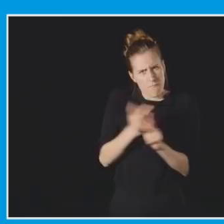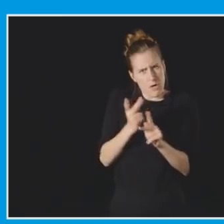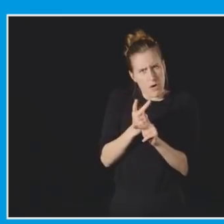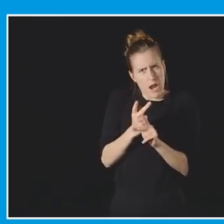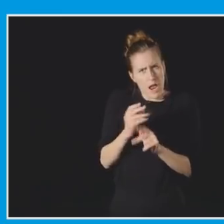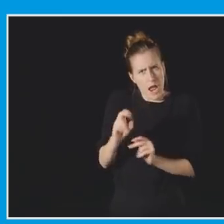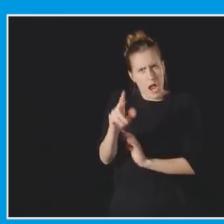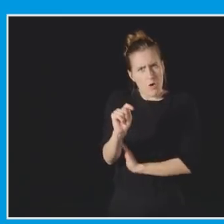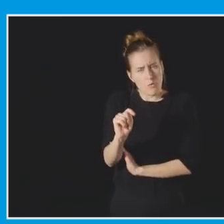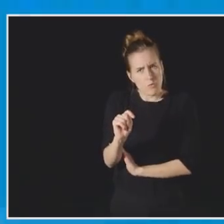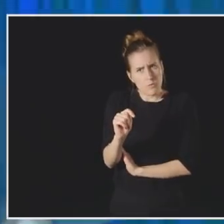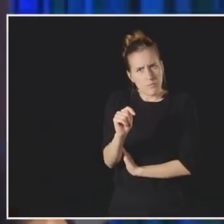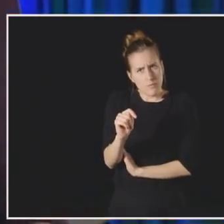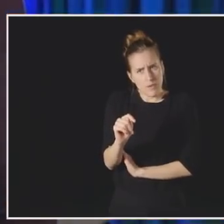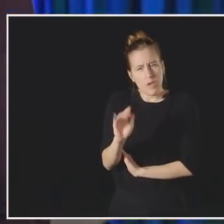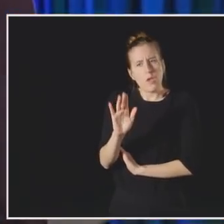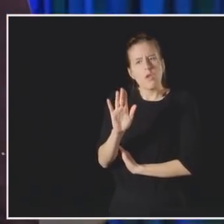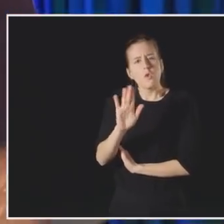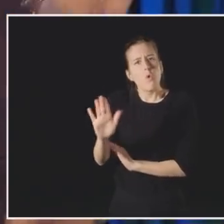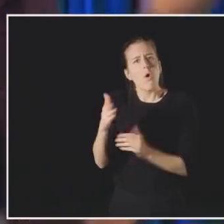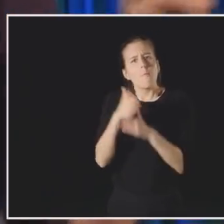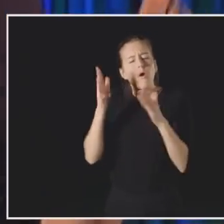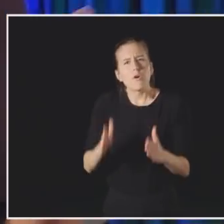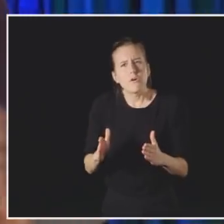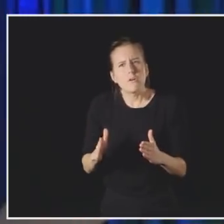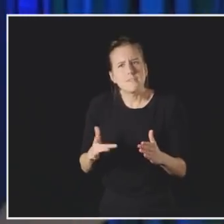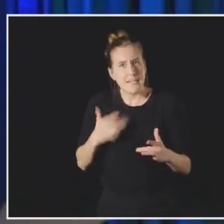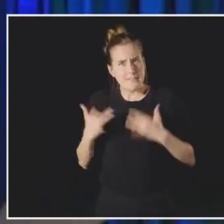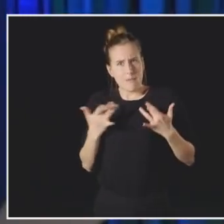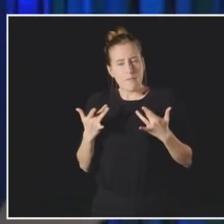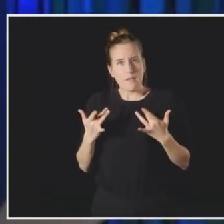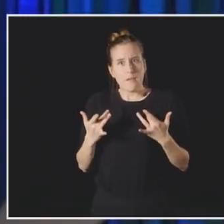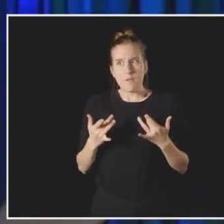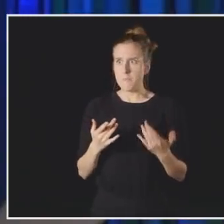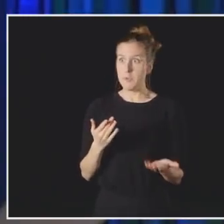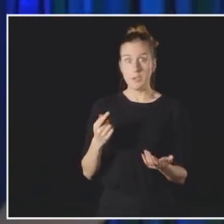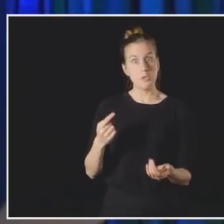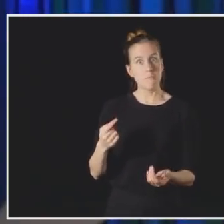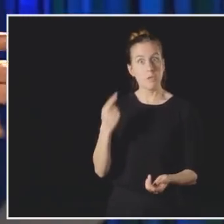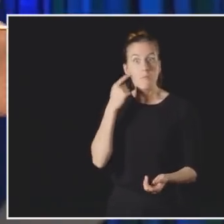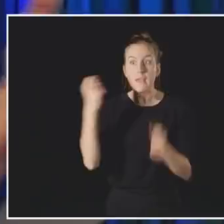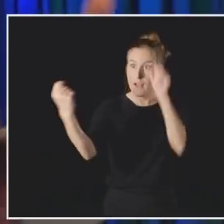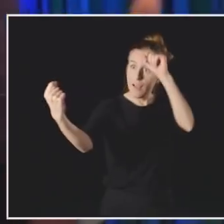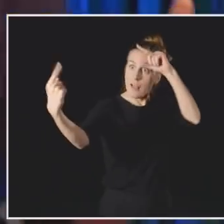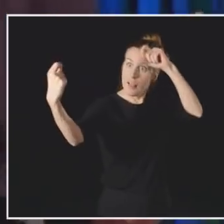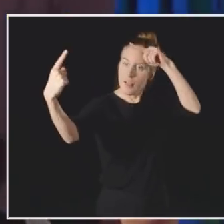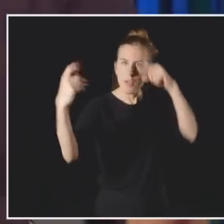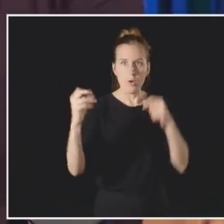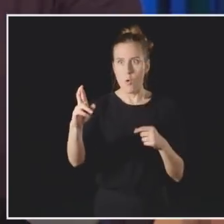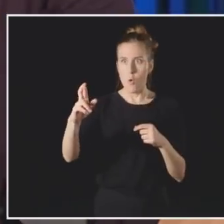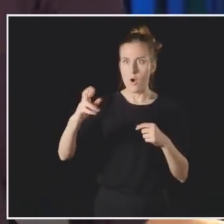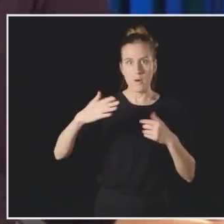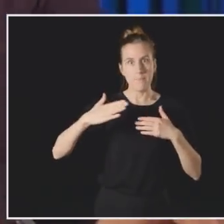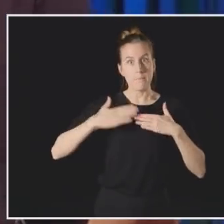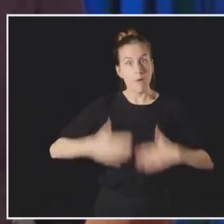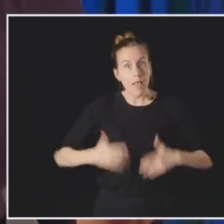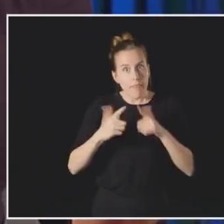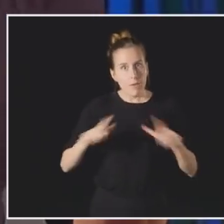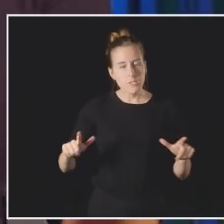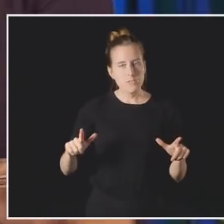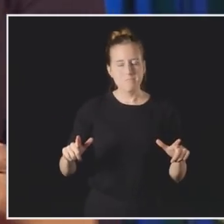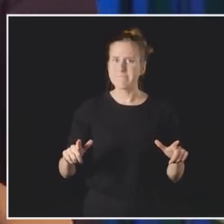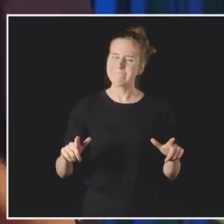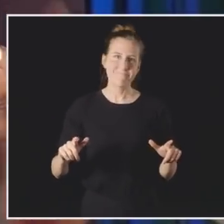turns our partner on. I think we're supposed to do it through mind reading or intuition or body language.